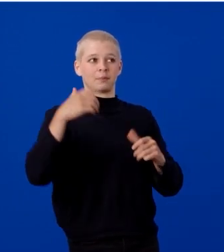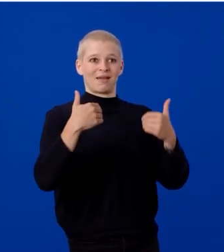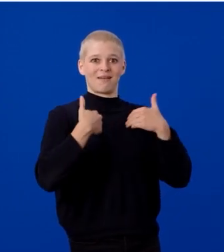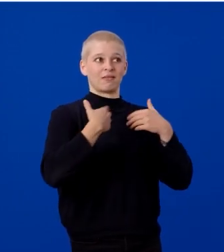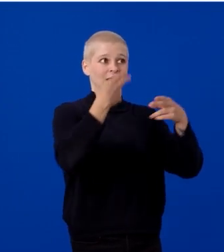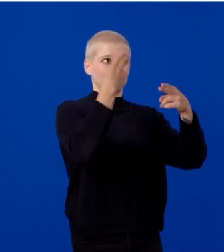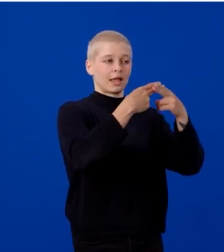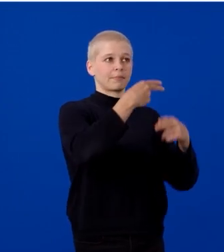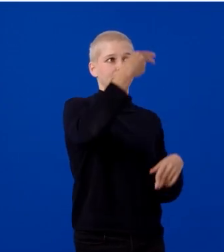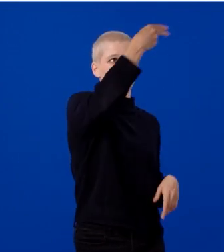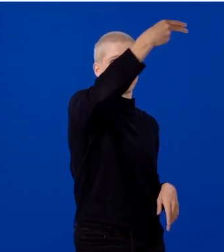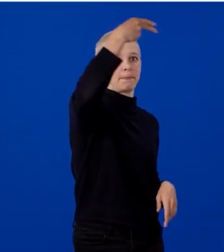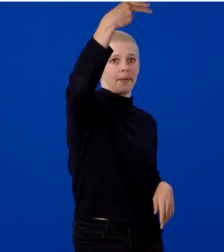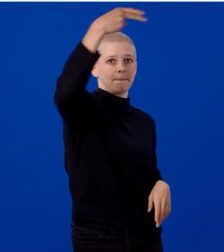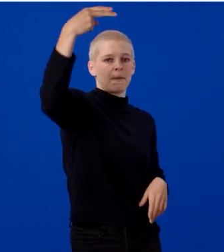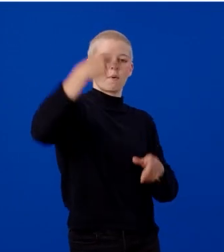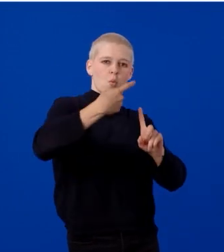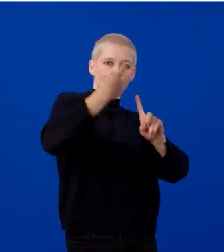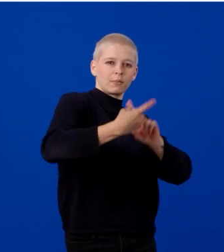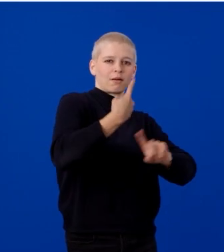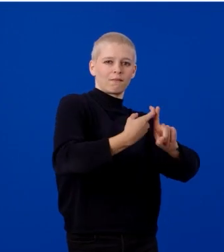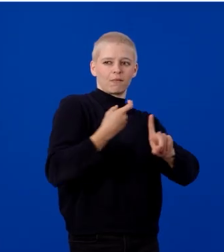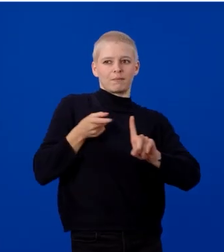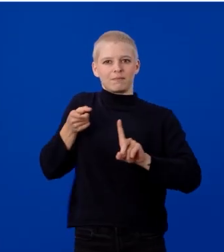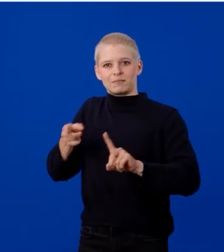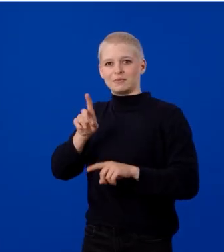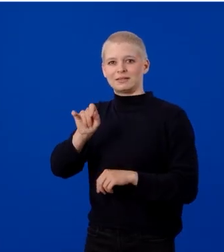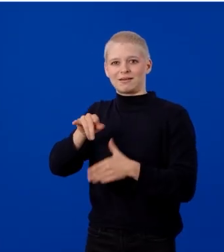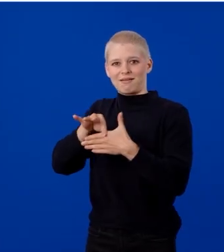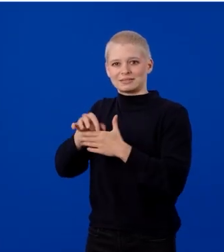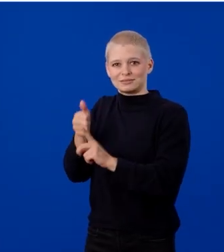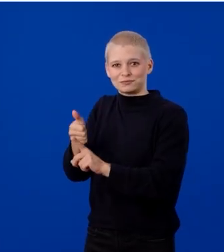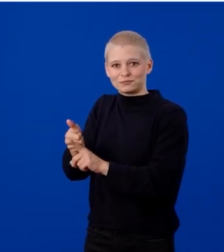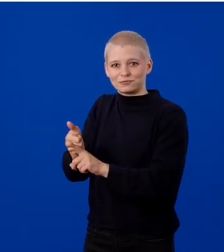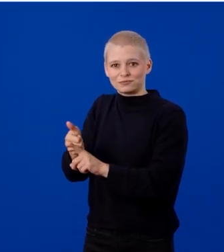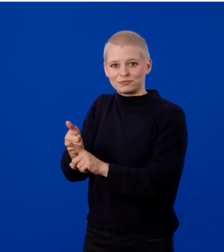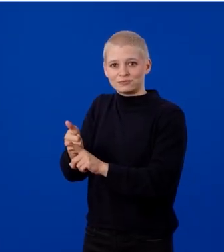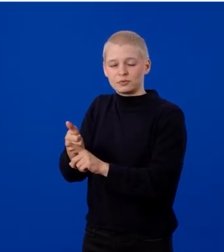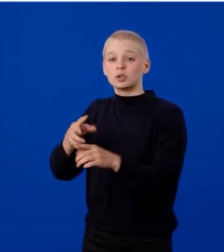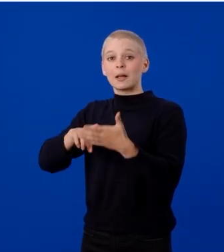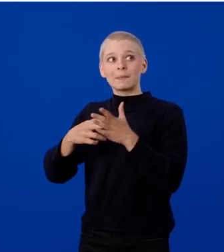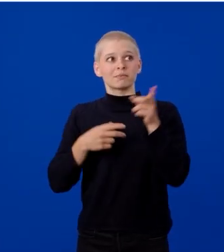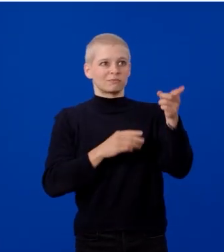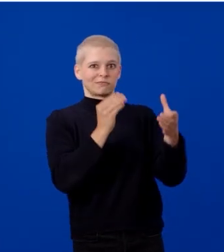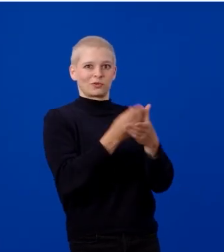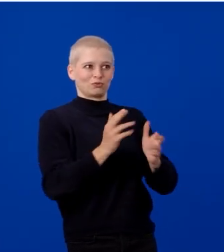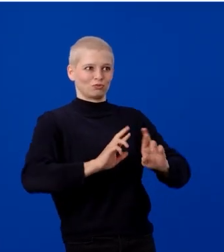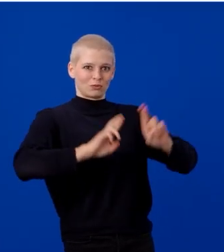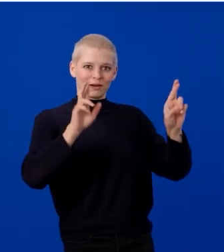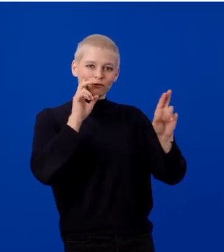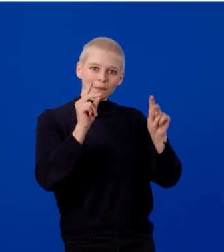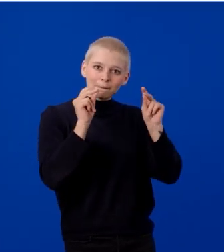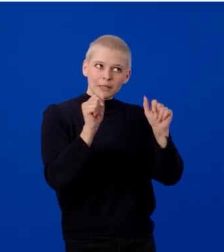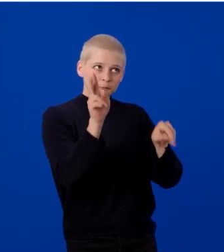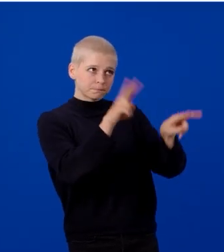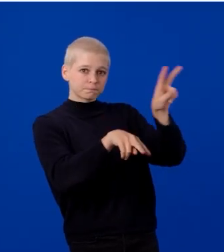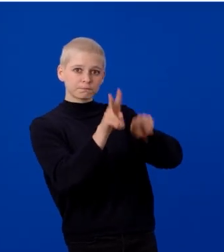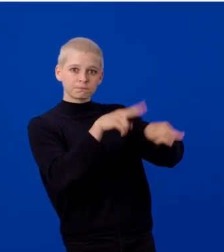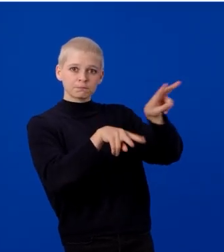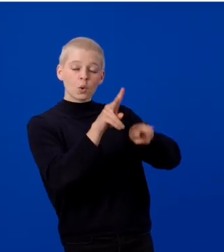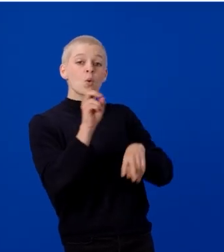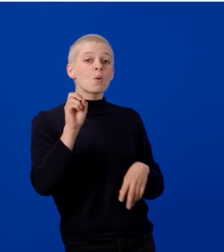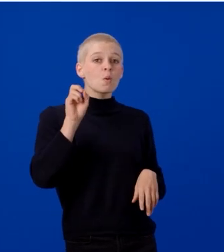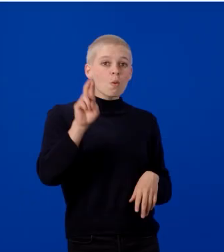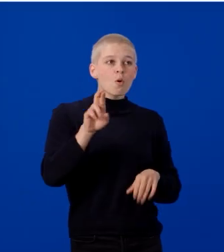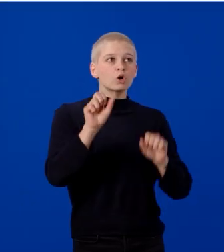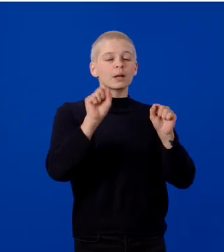automatically generated from the data content. This makes the file ready for immediate preview or